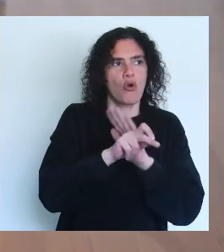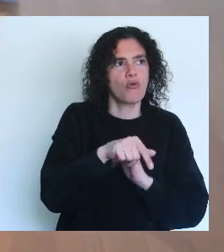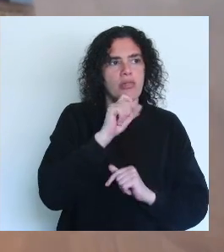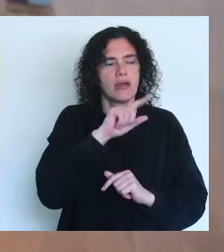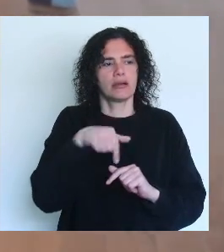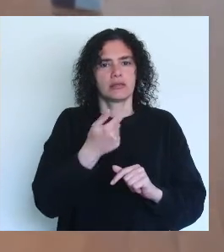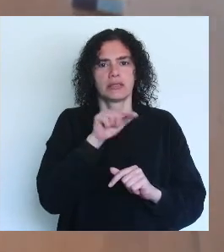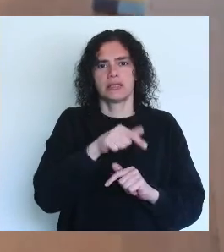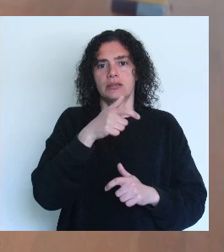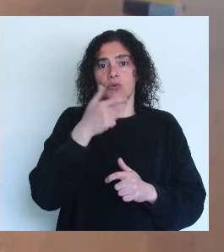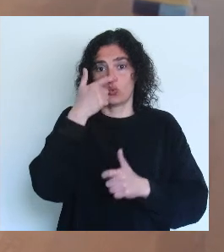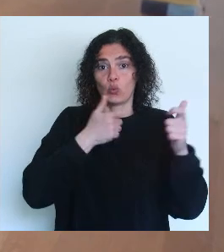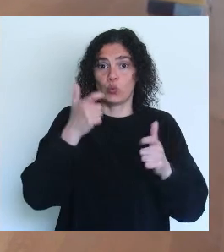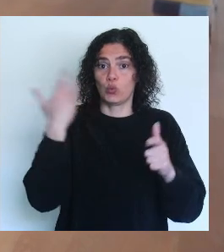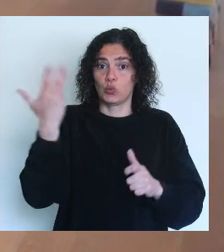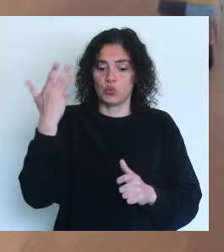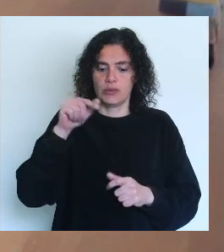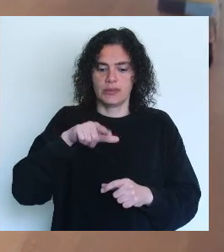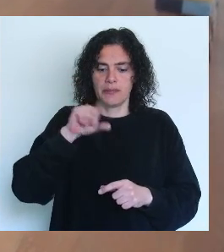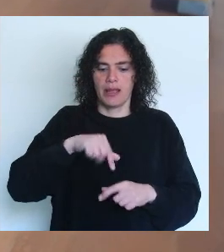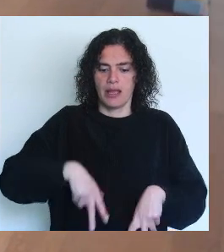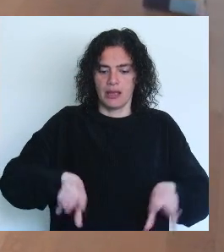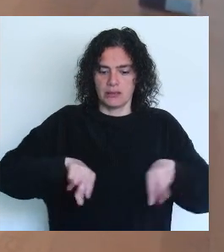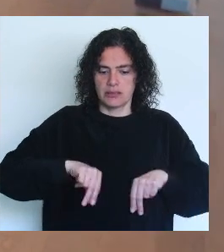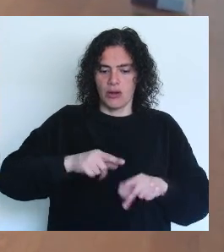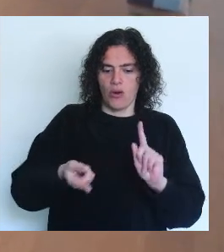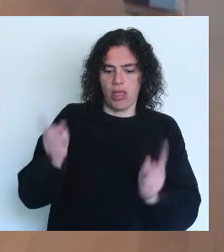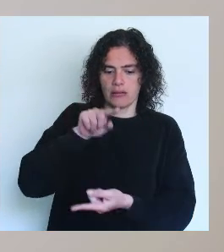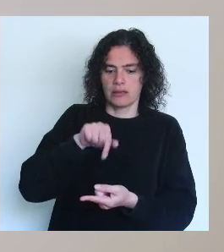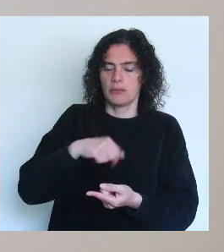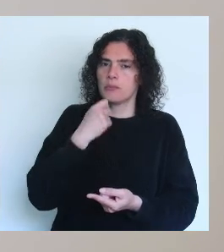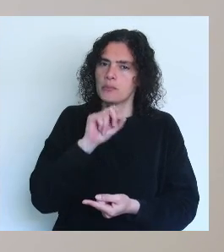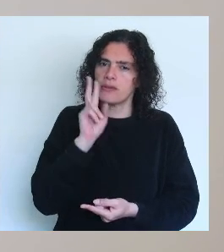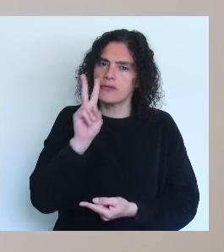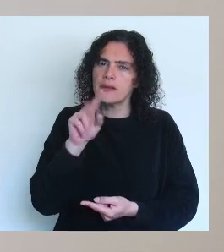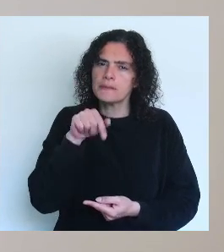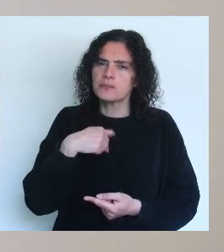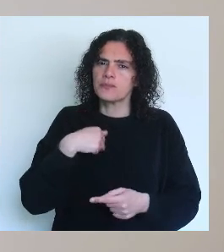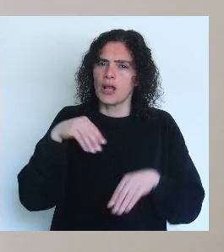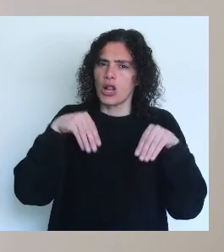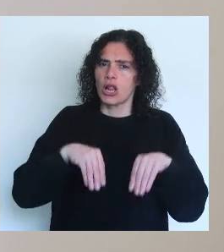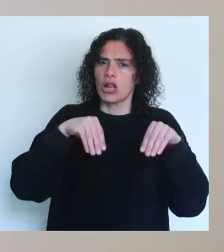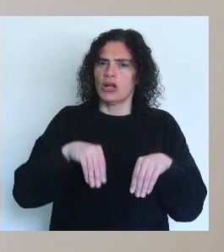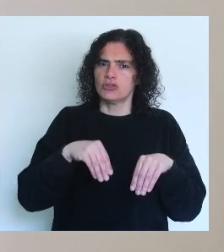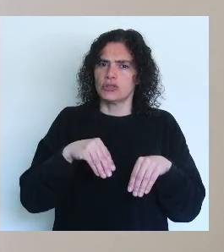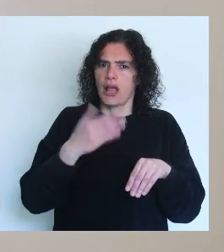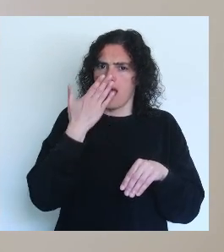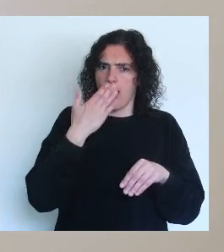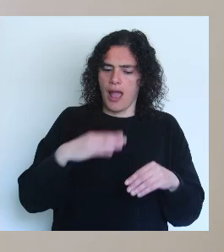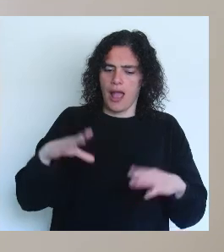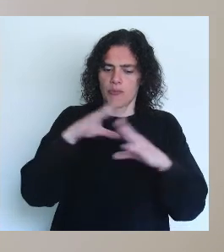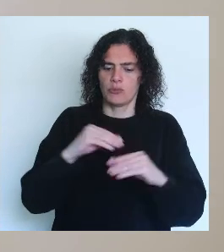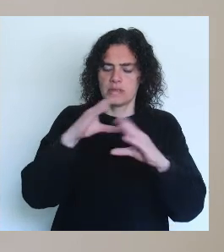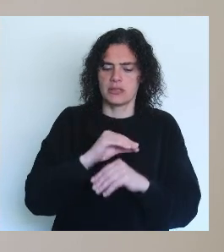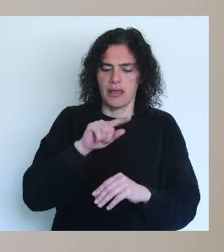booth that belongs to popular culture and this pants upside down and that you would see in a store as an